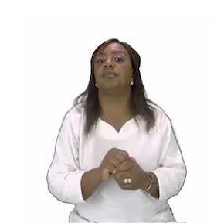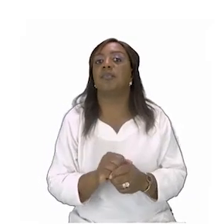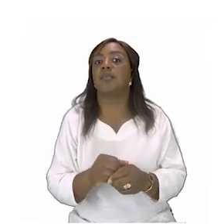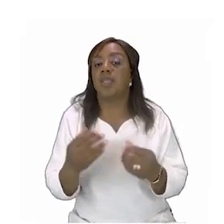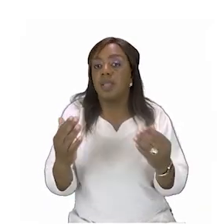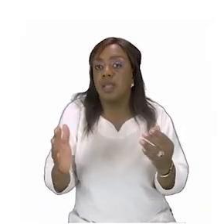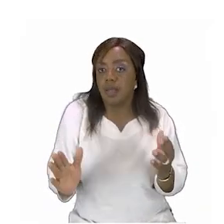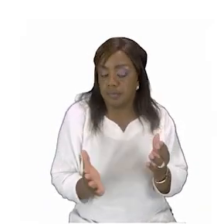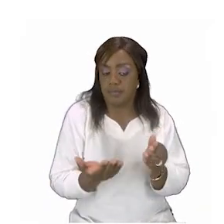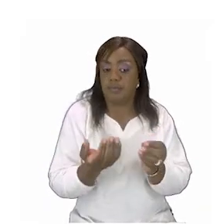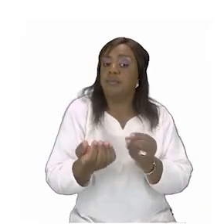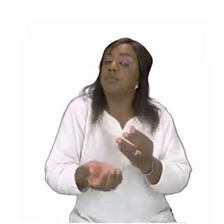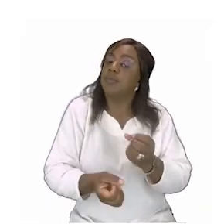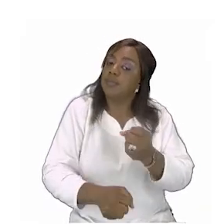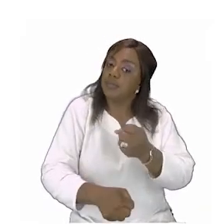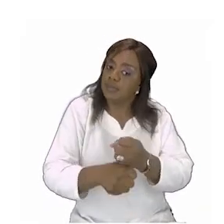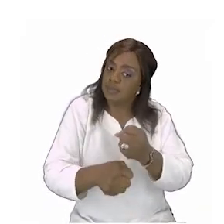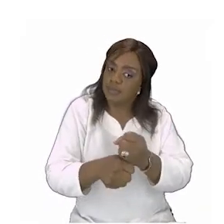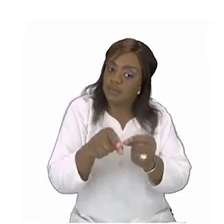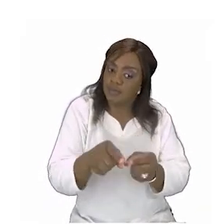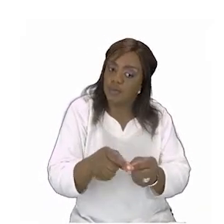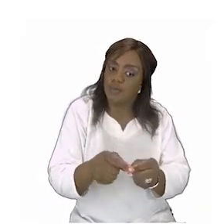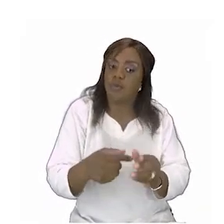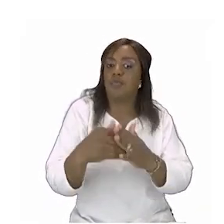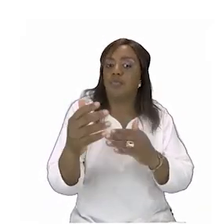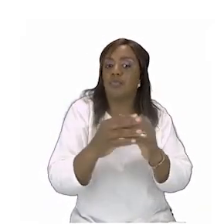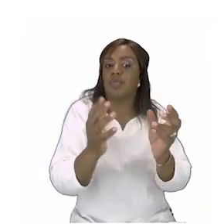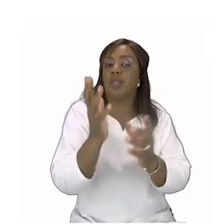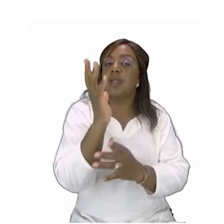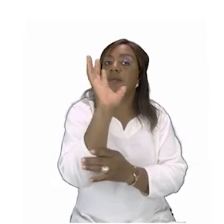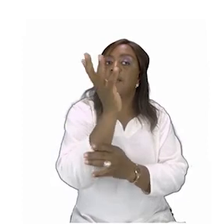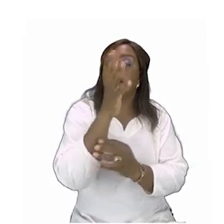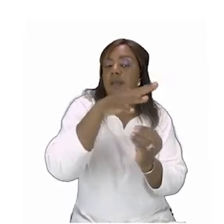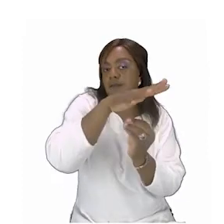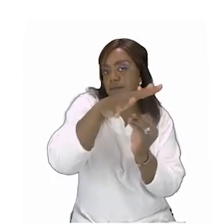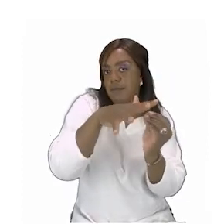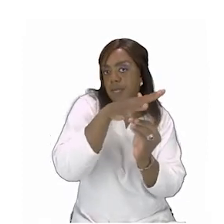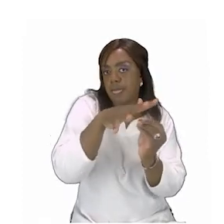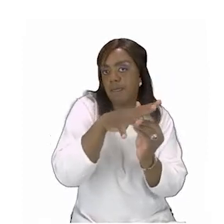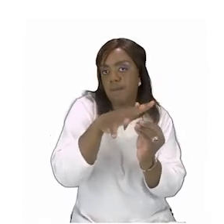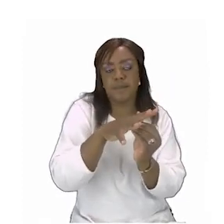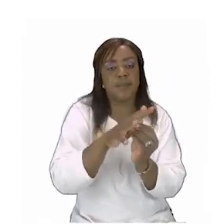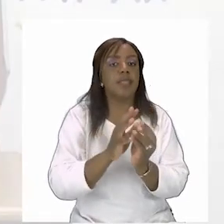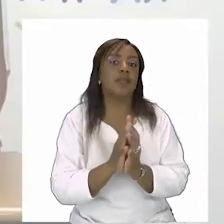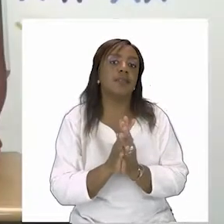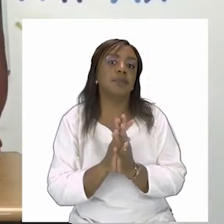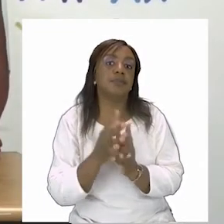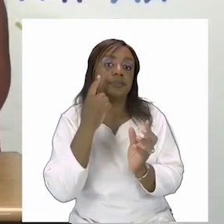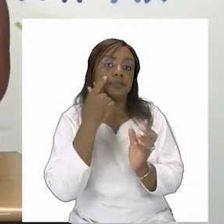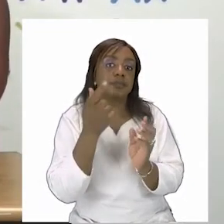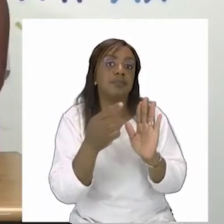by building a tree on the board and you are going to build it with me so let's take a look at the board